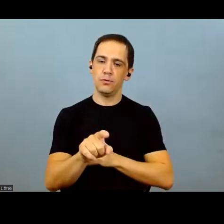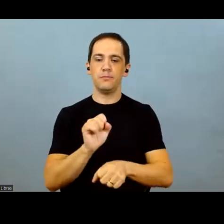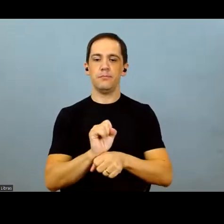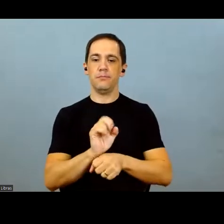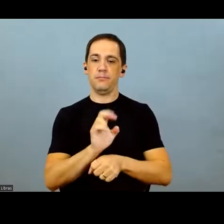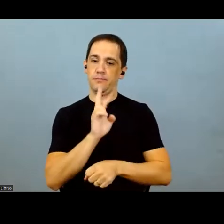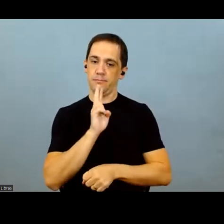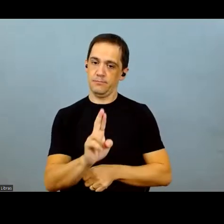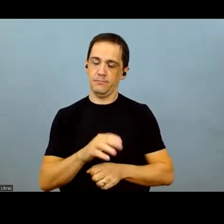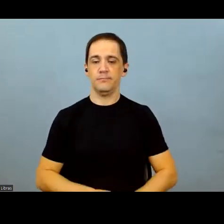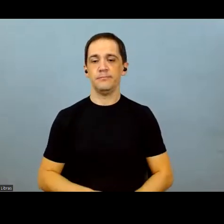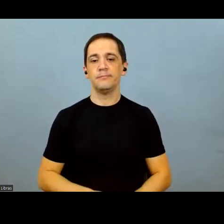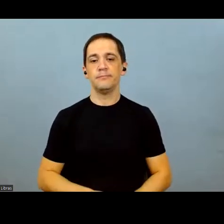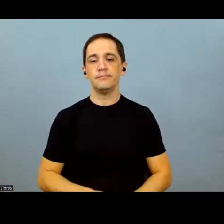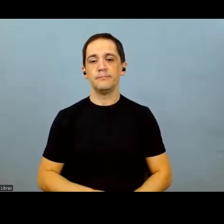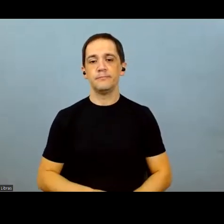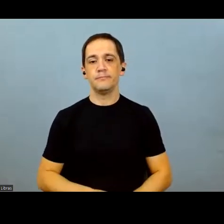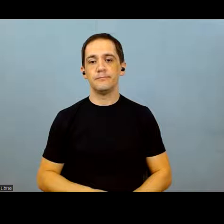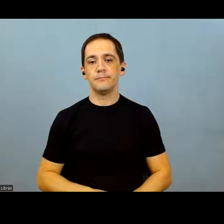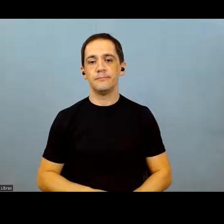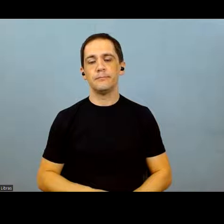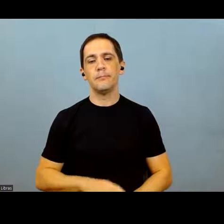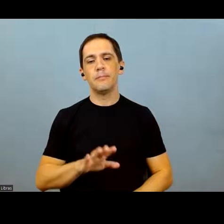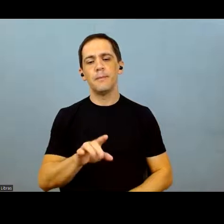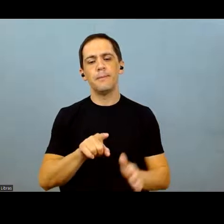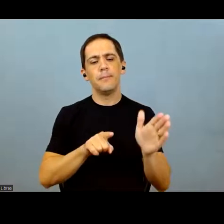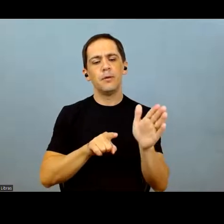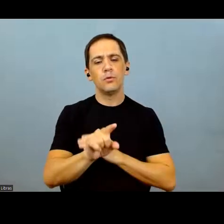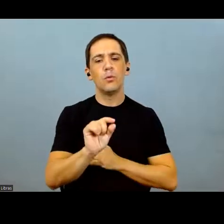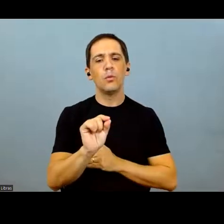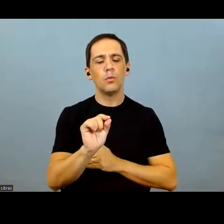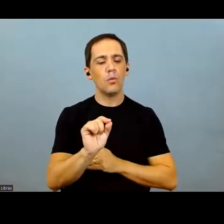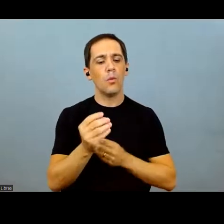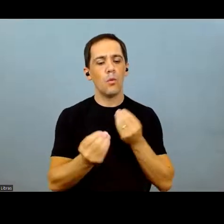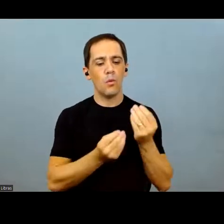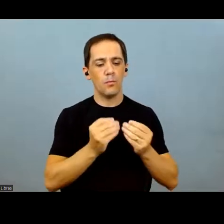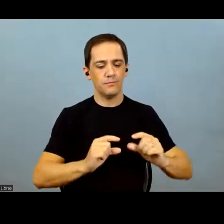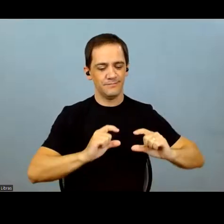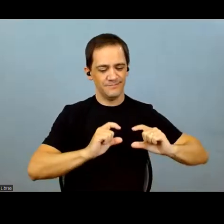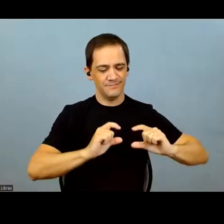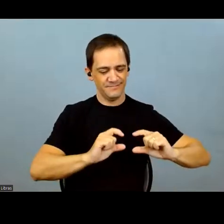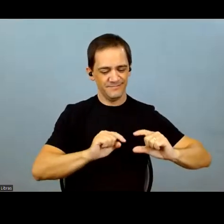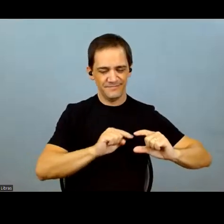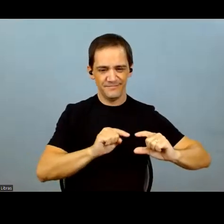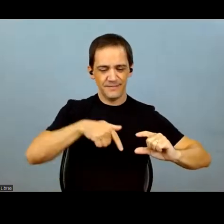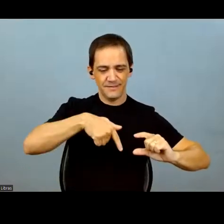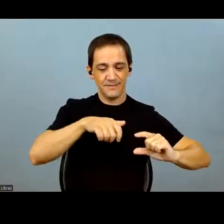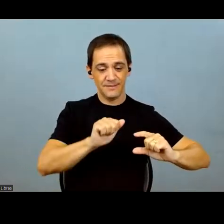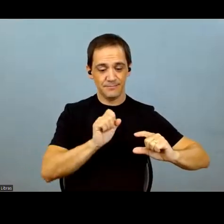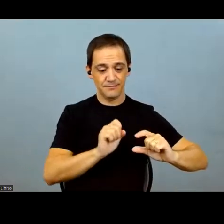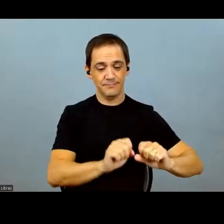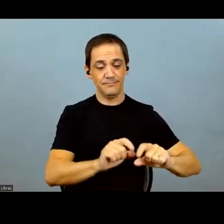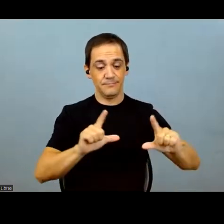all at once and to wait for the company's answer. To submit a question, please